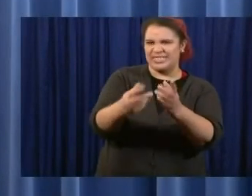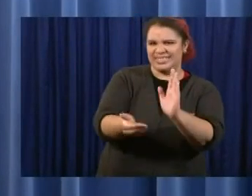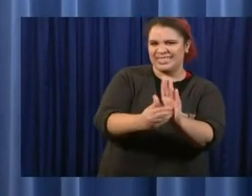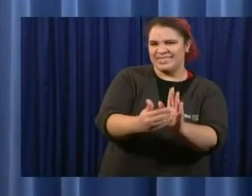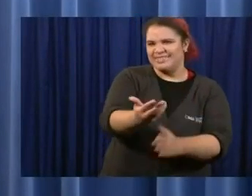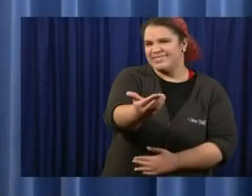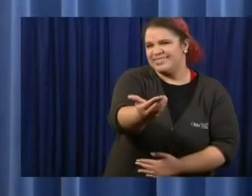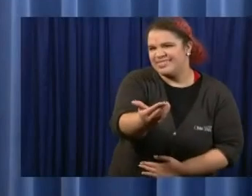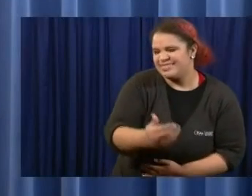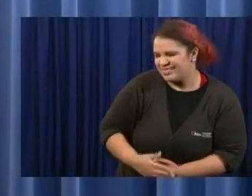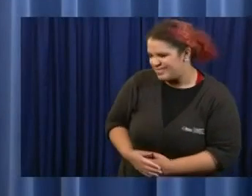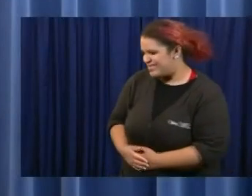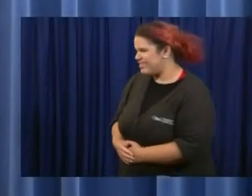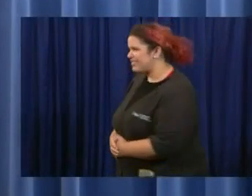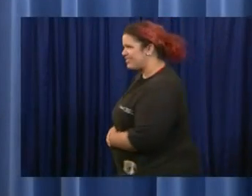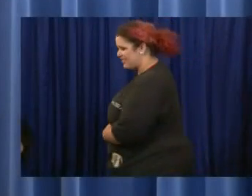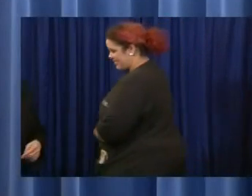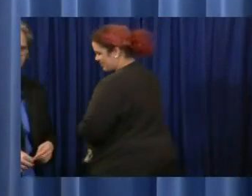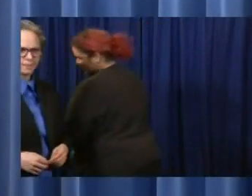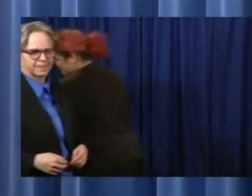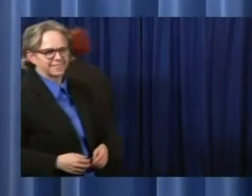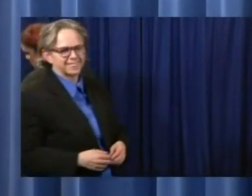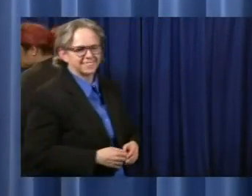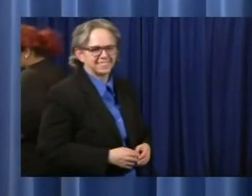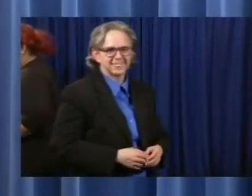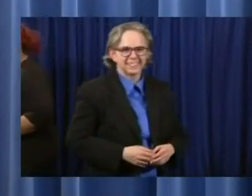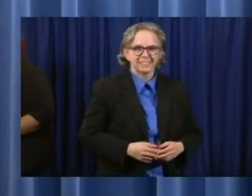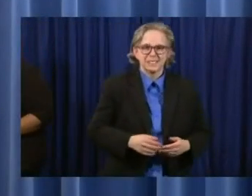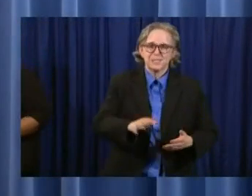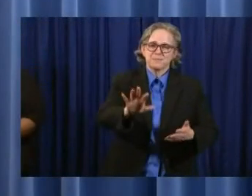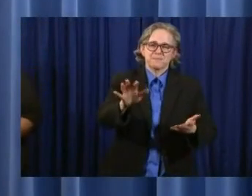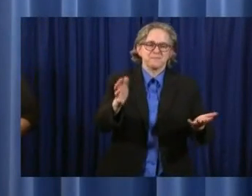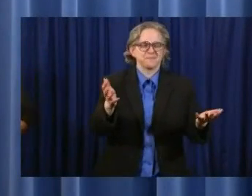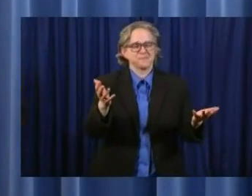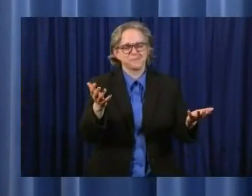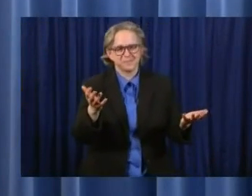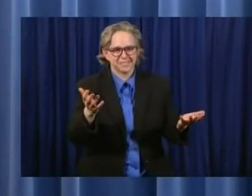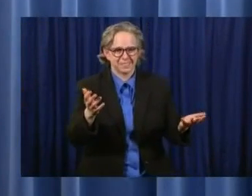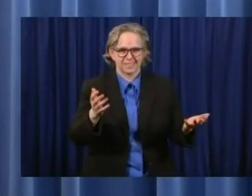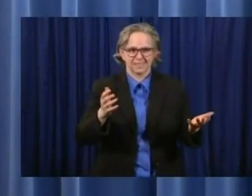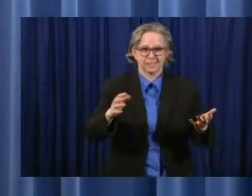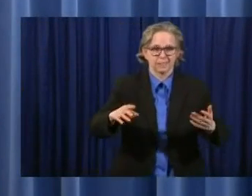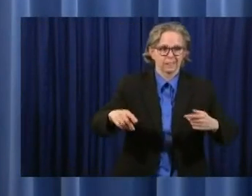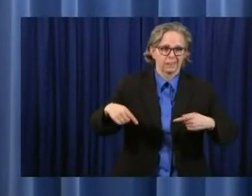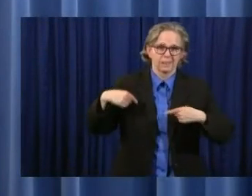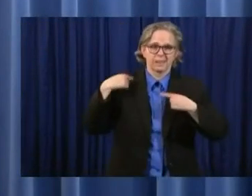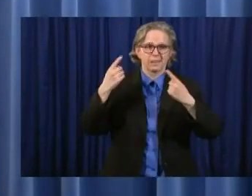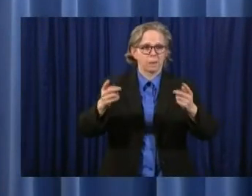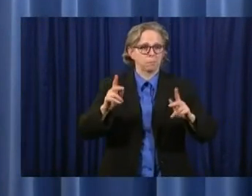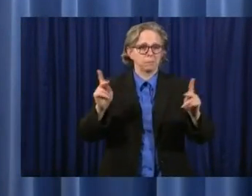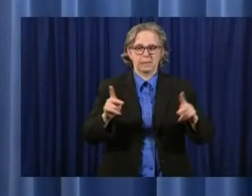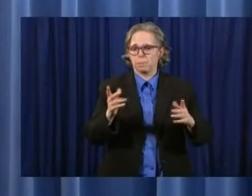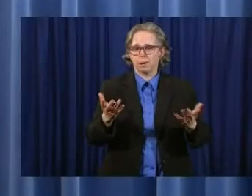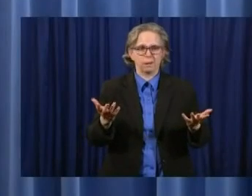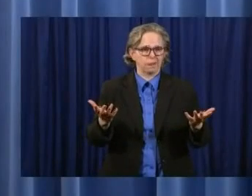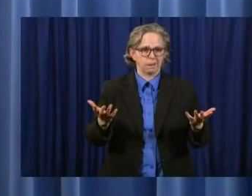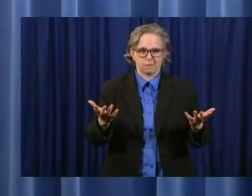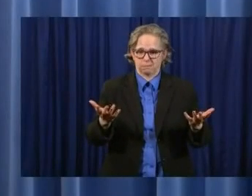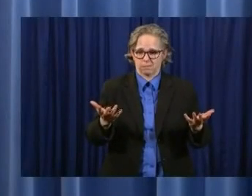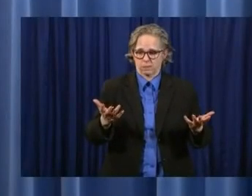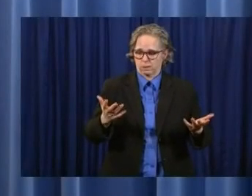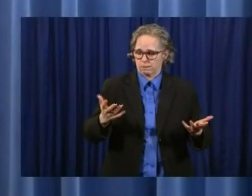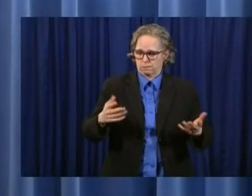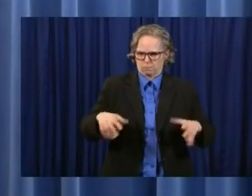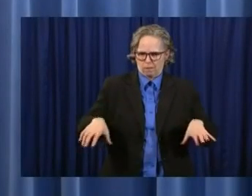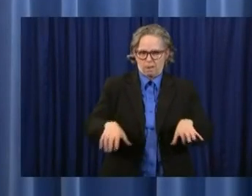Laura, look, I mean, as a practical matter, people have done what they felt was right throughout this, and they've done what they wanted